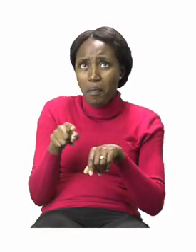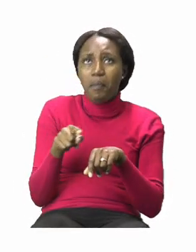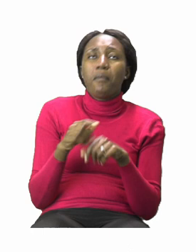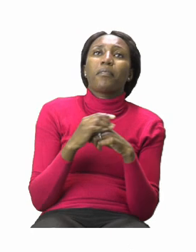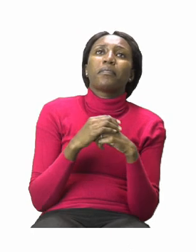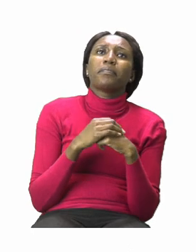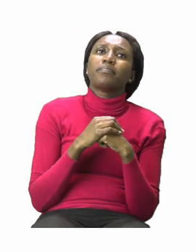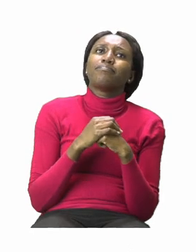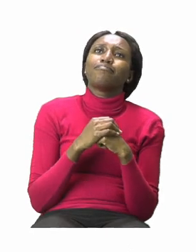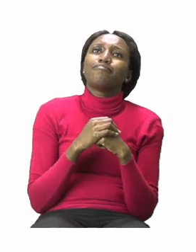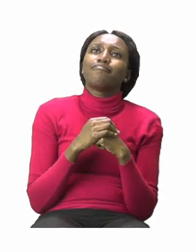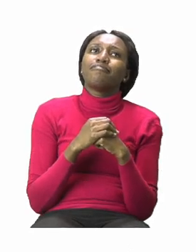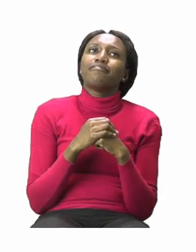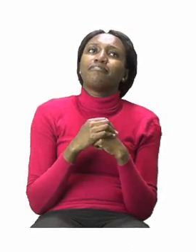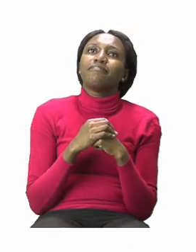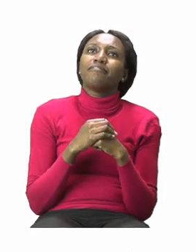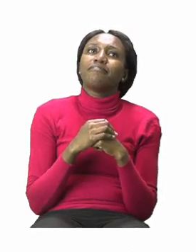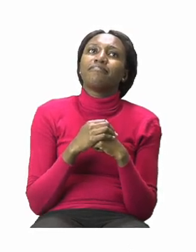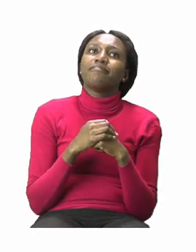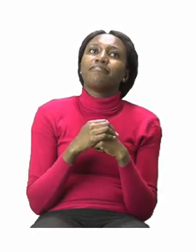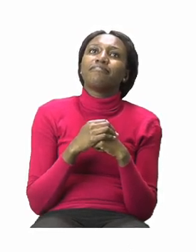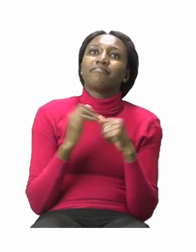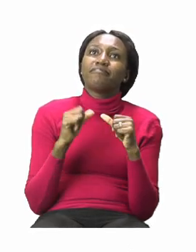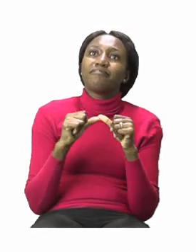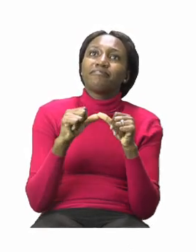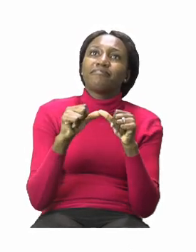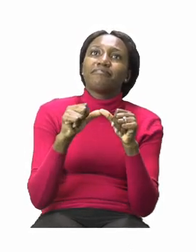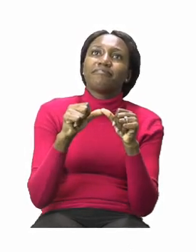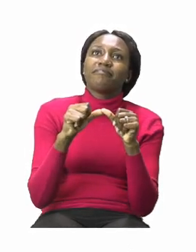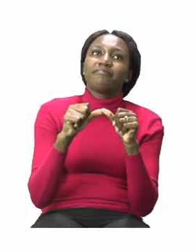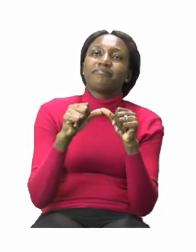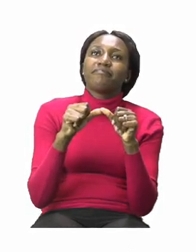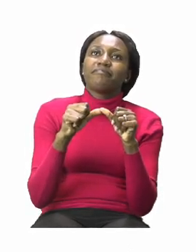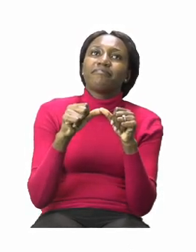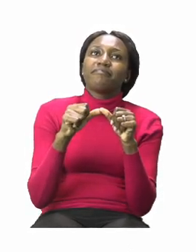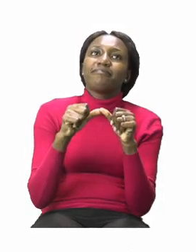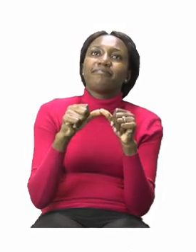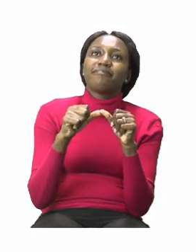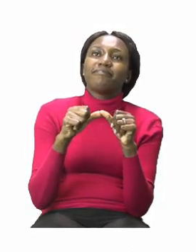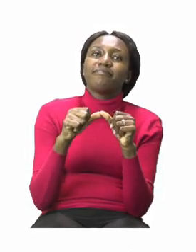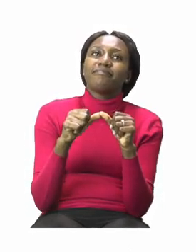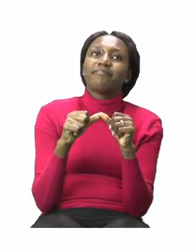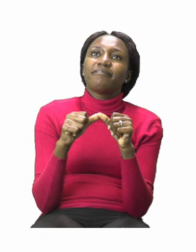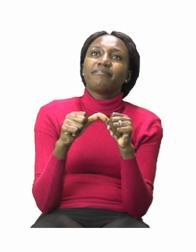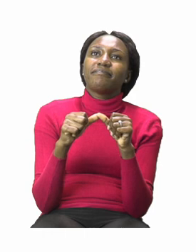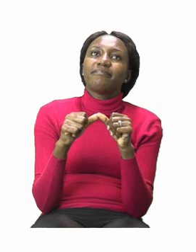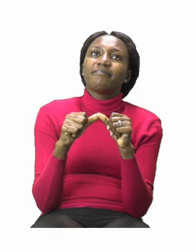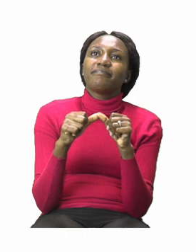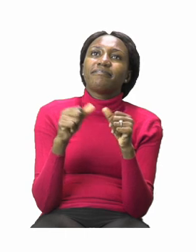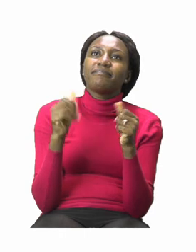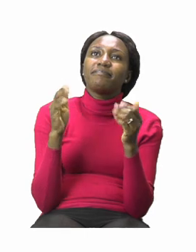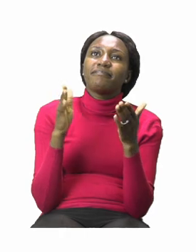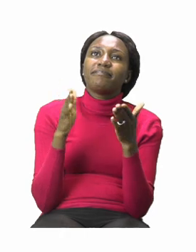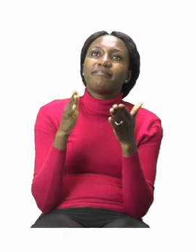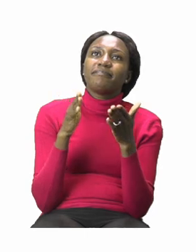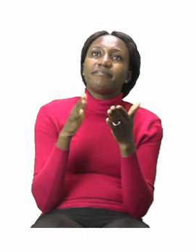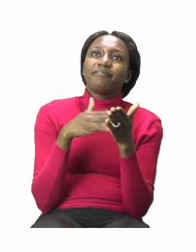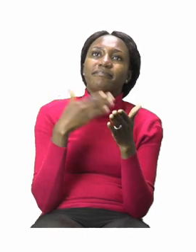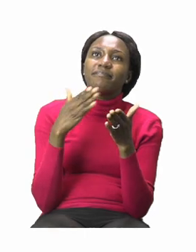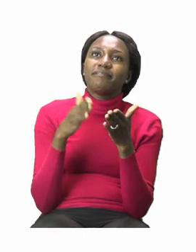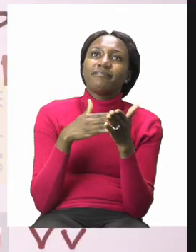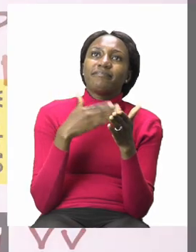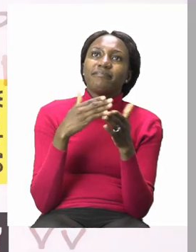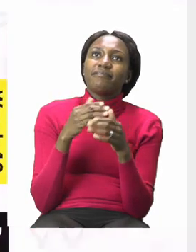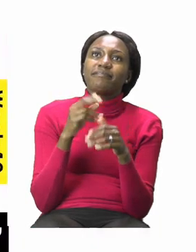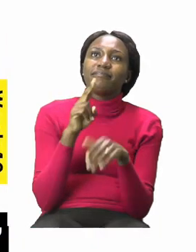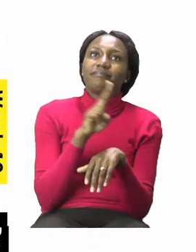When you're done with that you can move on to the next exercise and that one is going to be on page